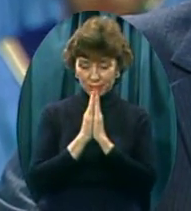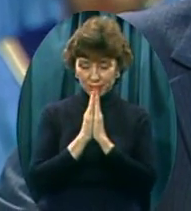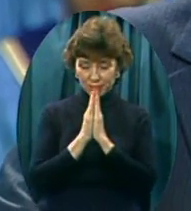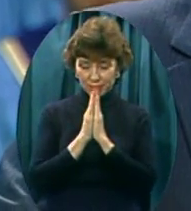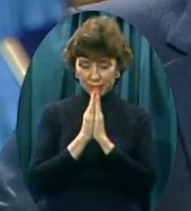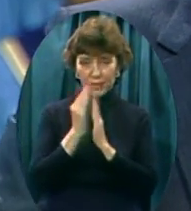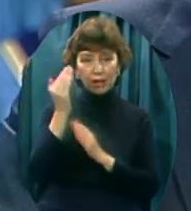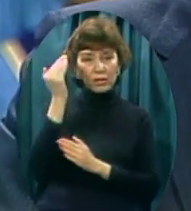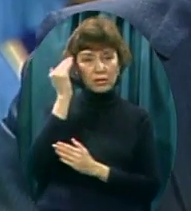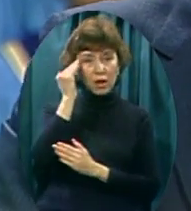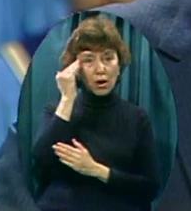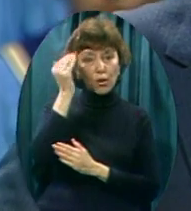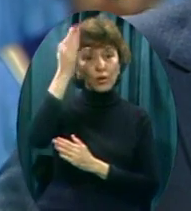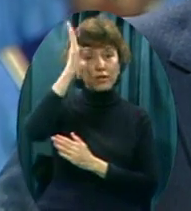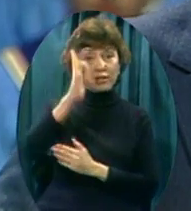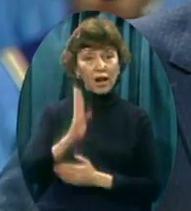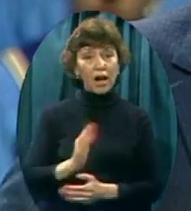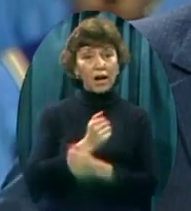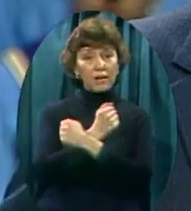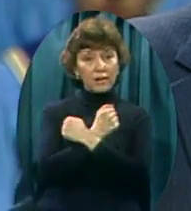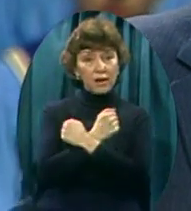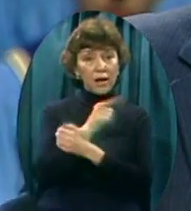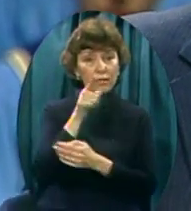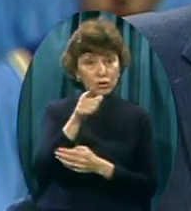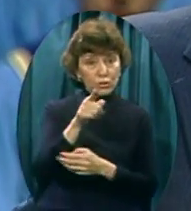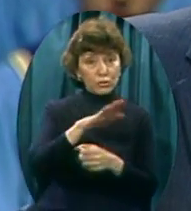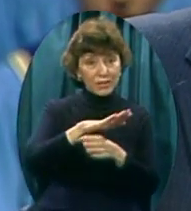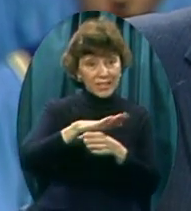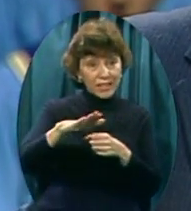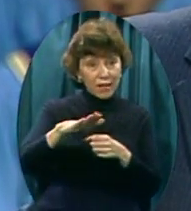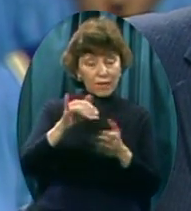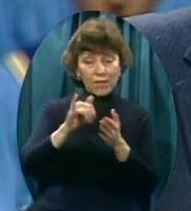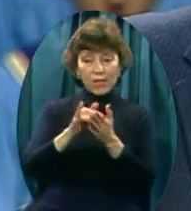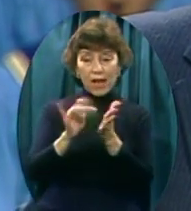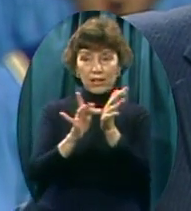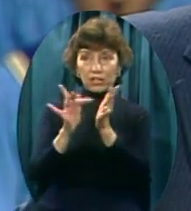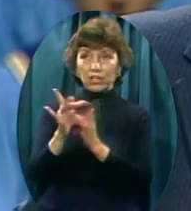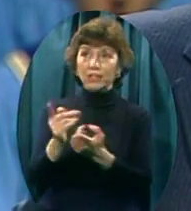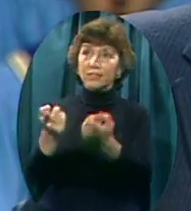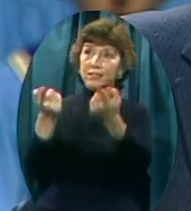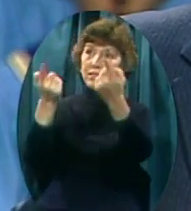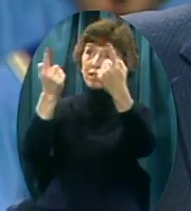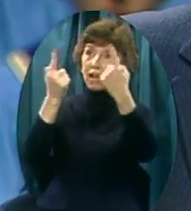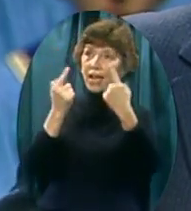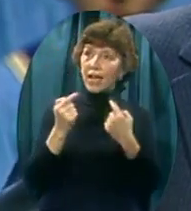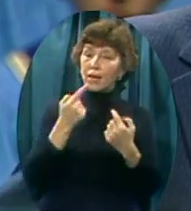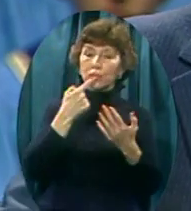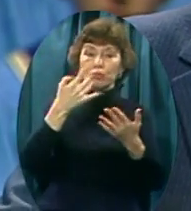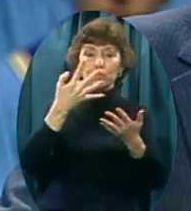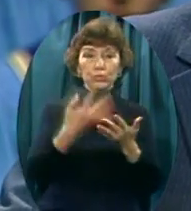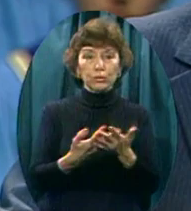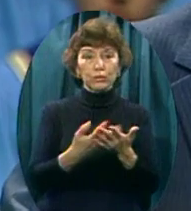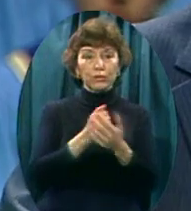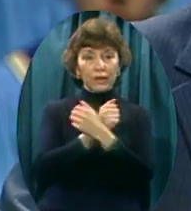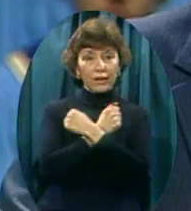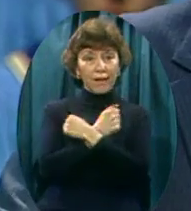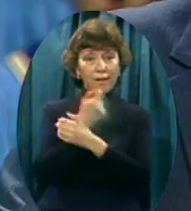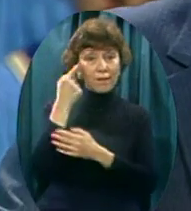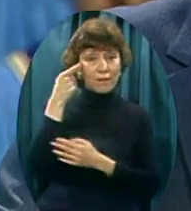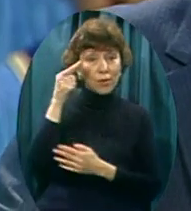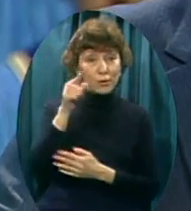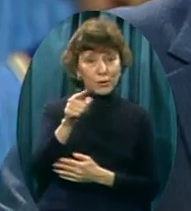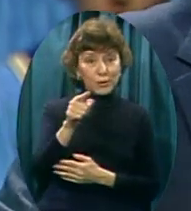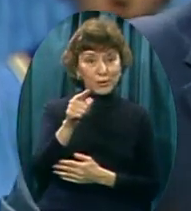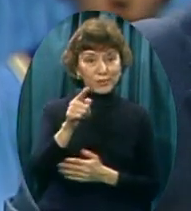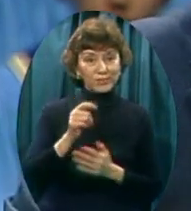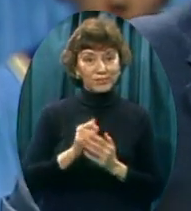Knowing God loved you enough To send his son Jesus To prove that love Would you bow your head Right where you are here Watching by